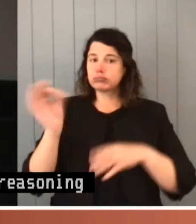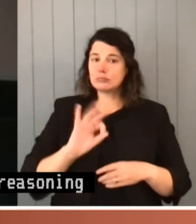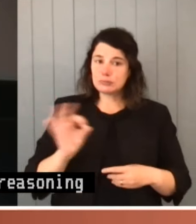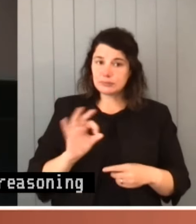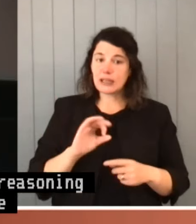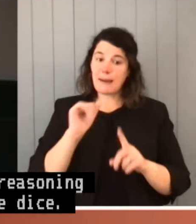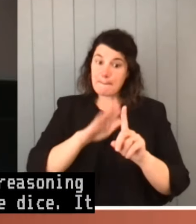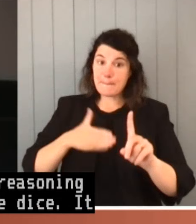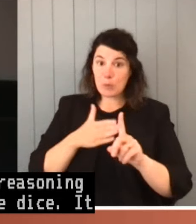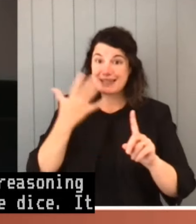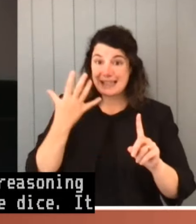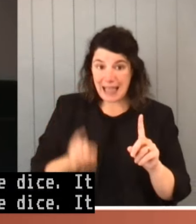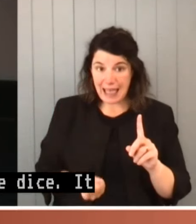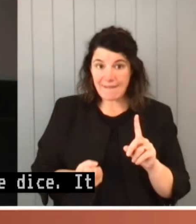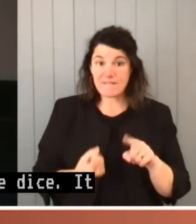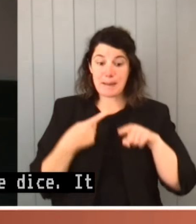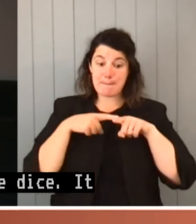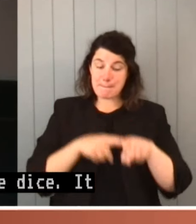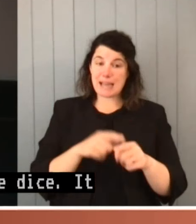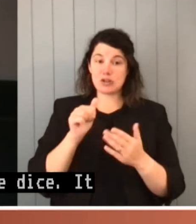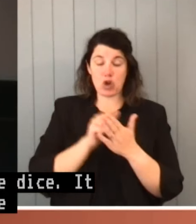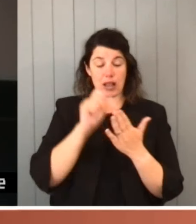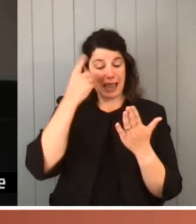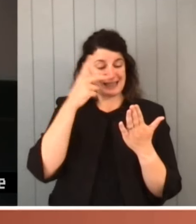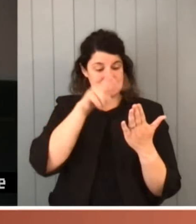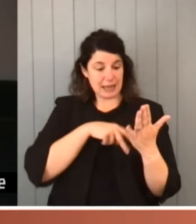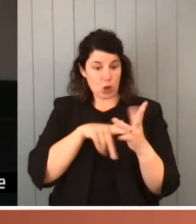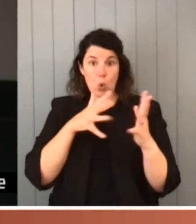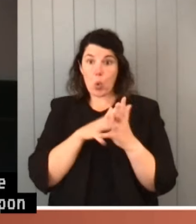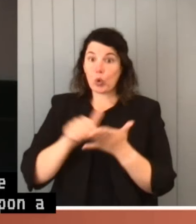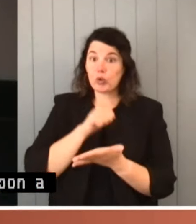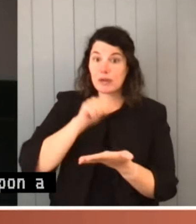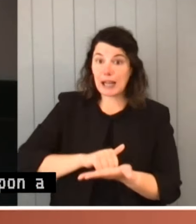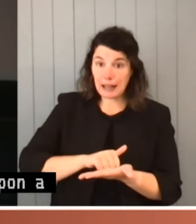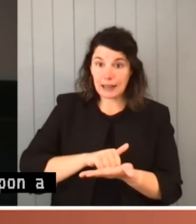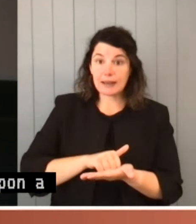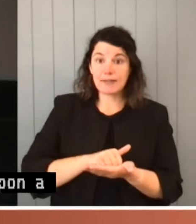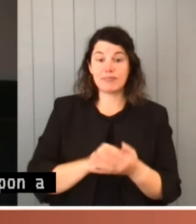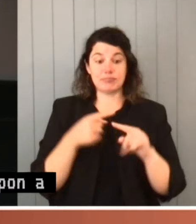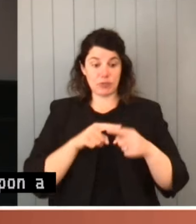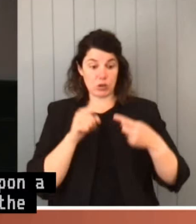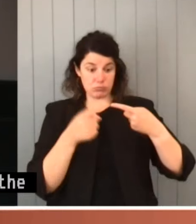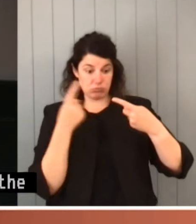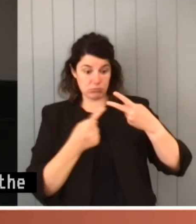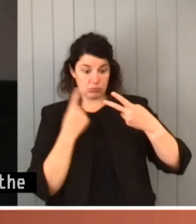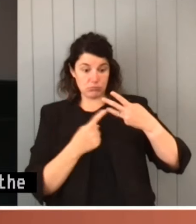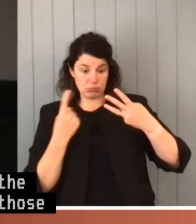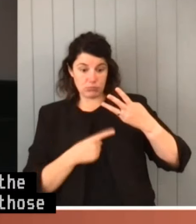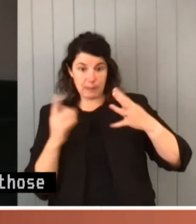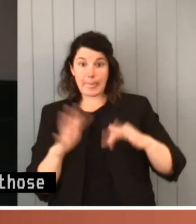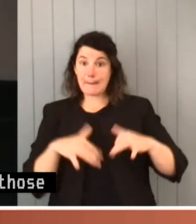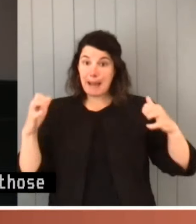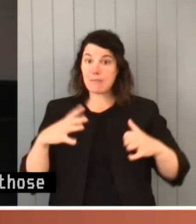based upon a correct interpretation of the statute, having regard to those things which the Parliament has required in the law